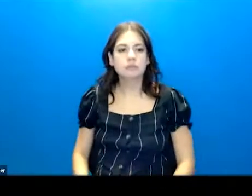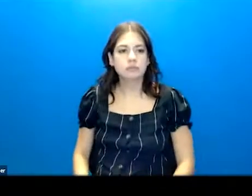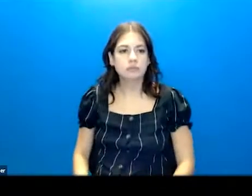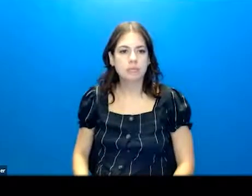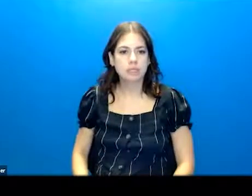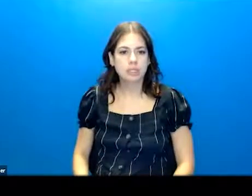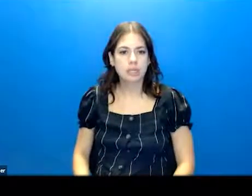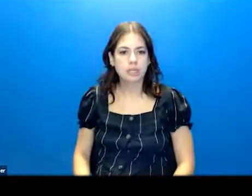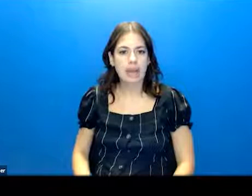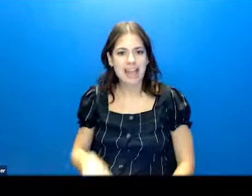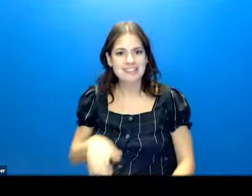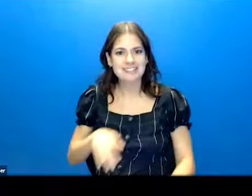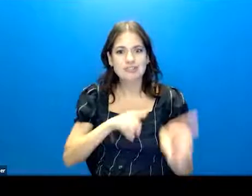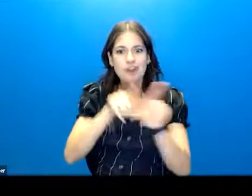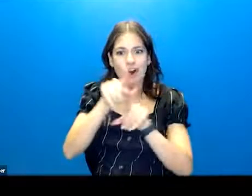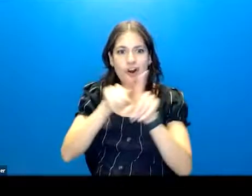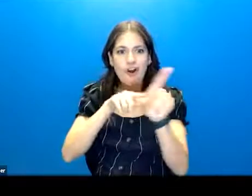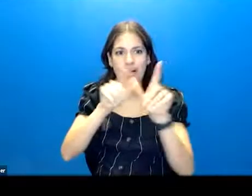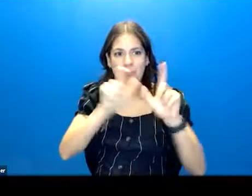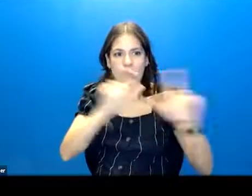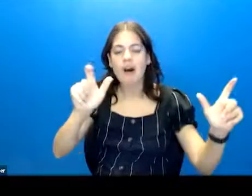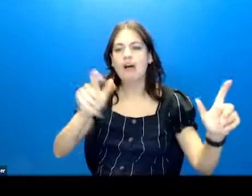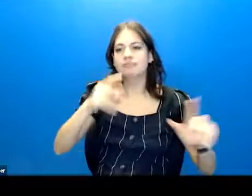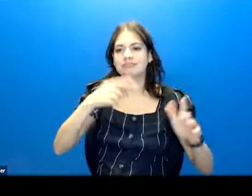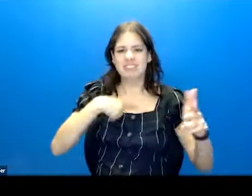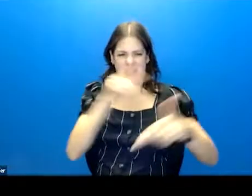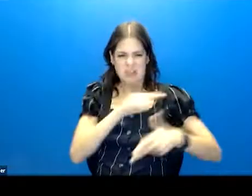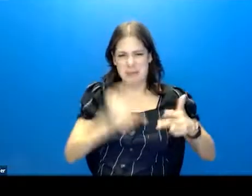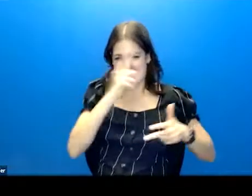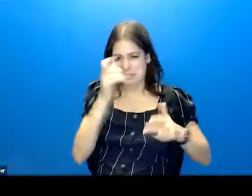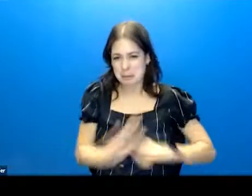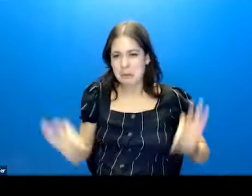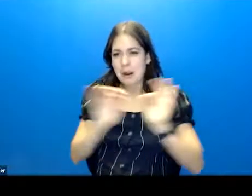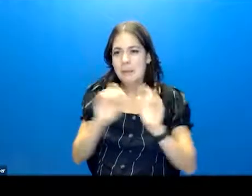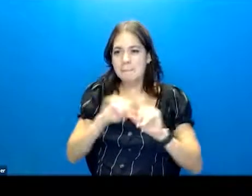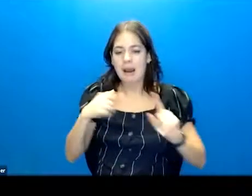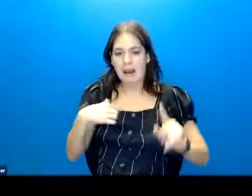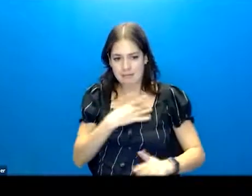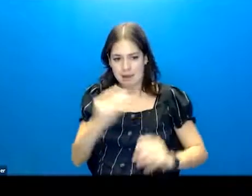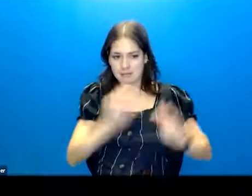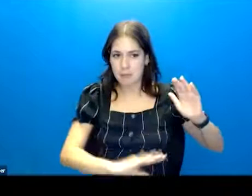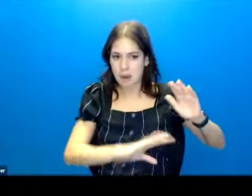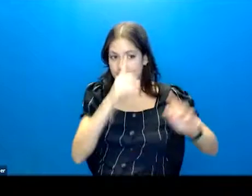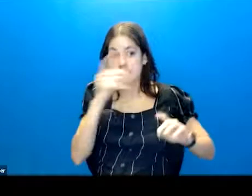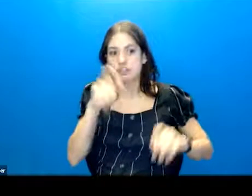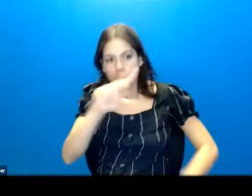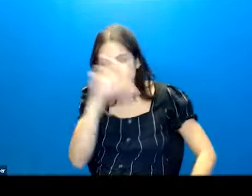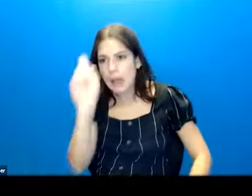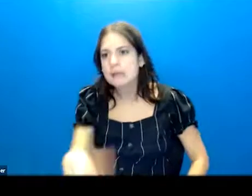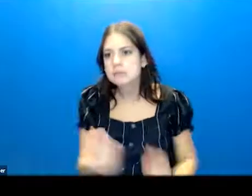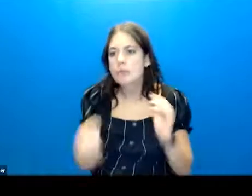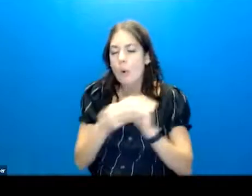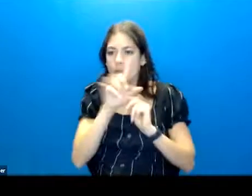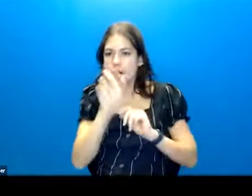I starred and bolded the top three because they're really the key. But I love the ones at the bottom because sometimes you really have to ask some more questions